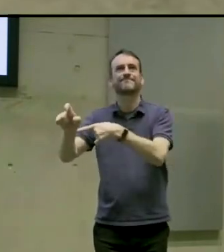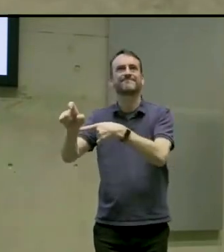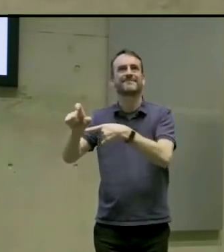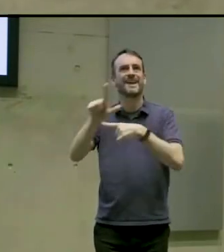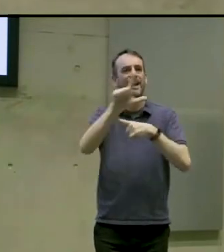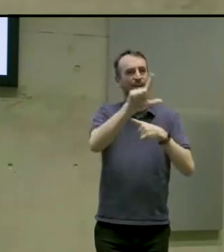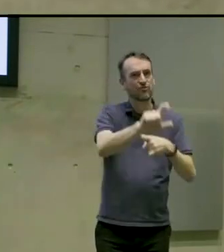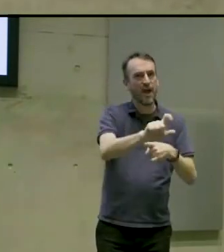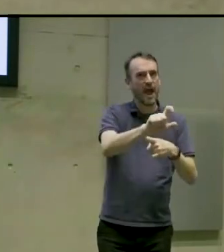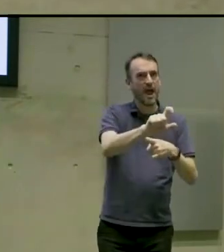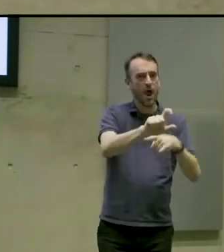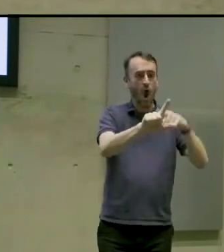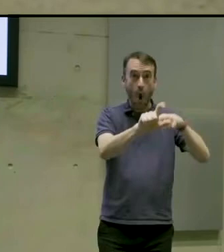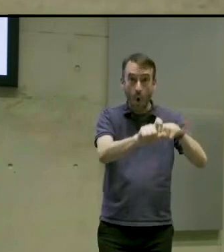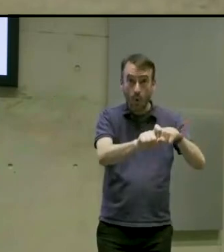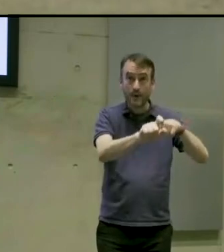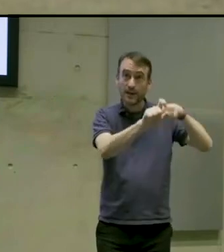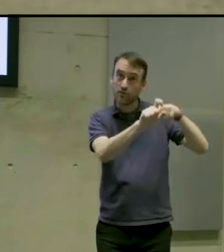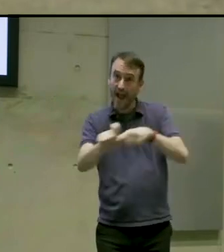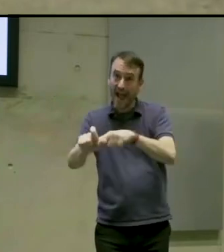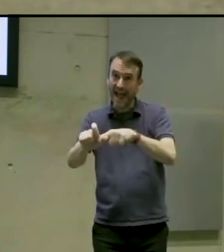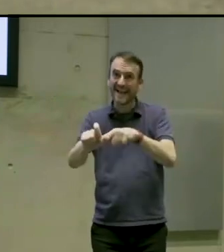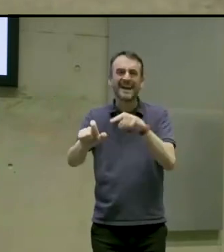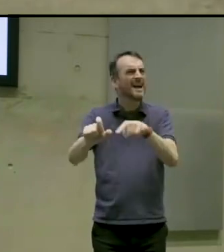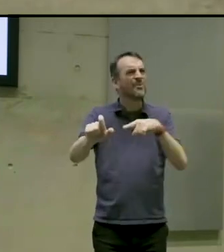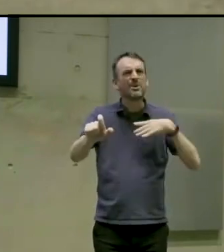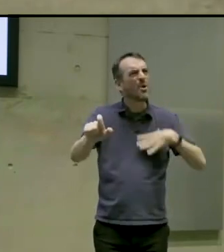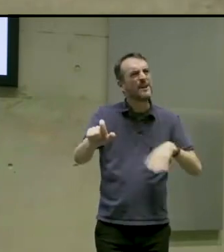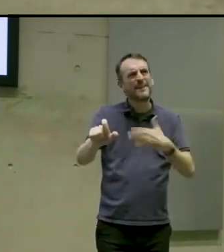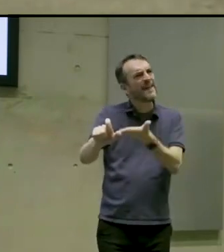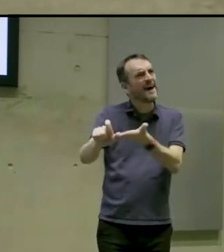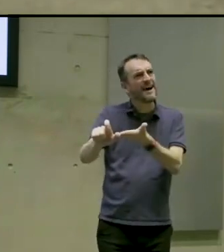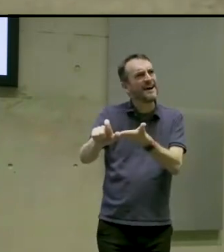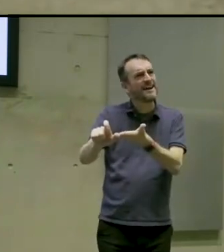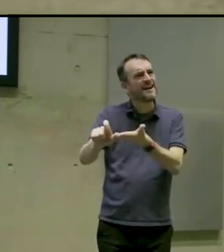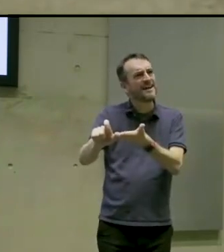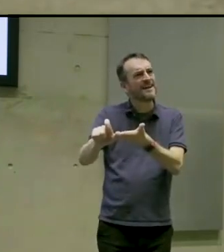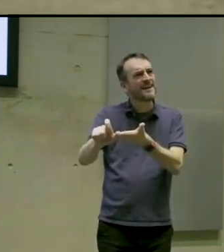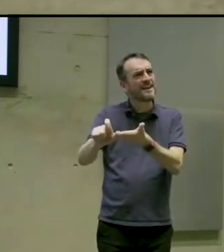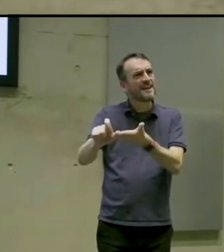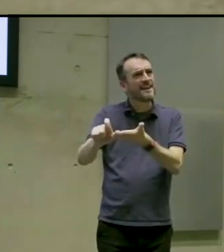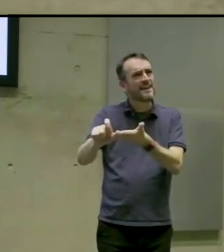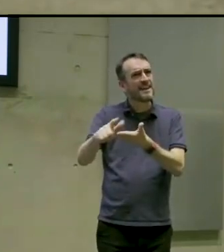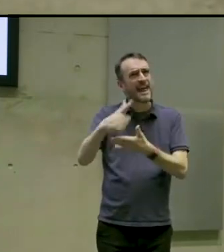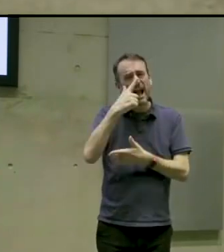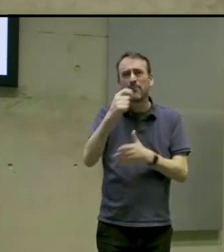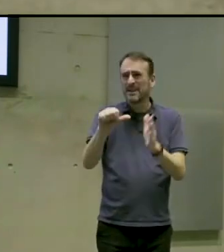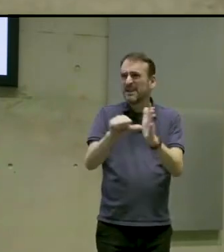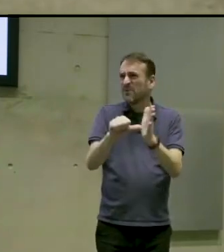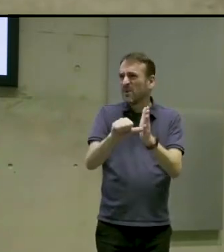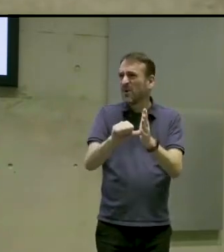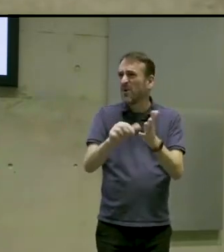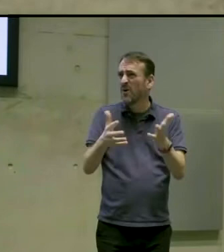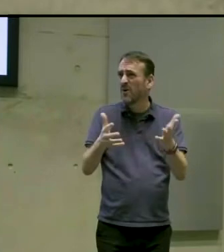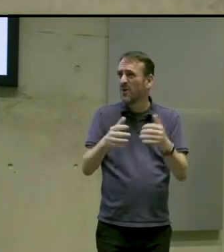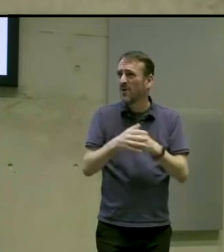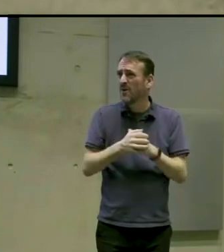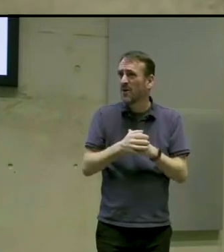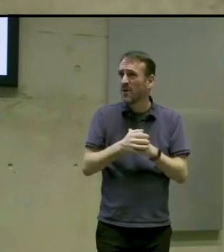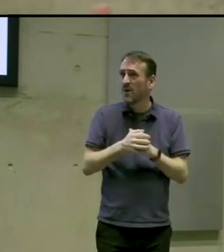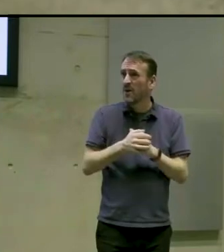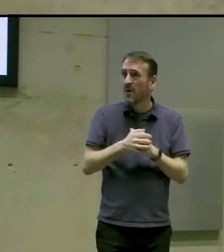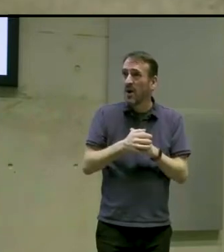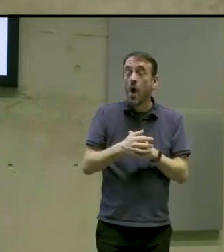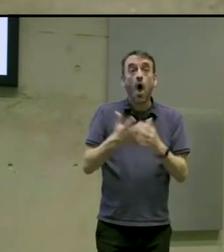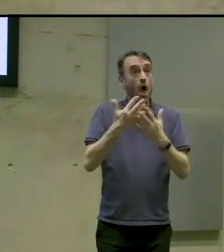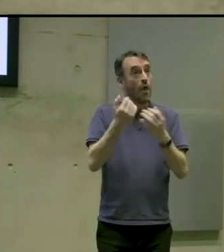I believe this is sort of unneeded complexity. Really a lot of games are doing it nowadays is you just click it and then